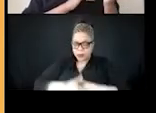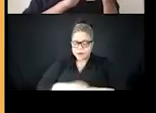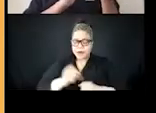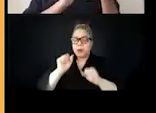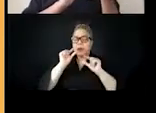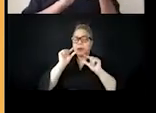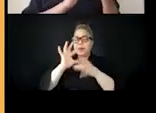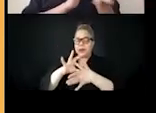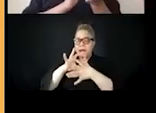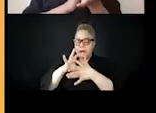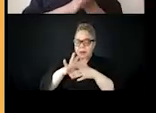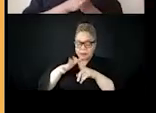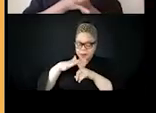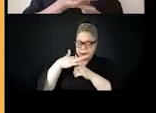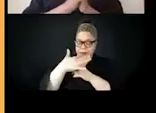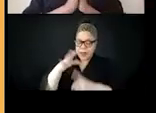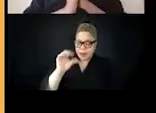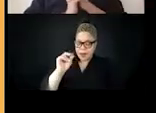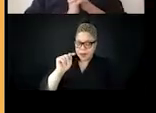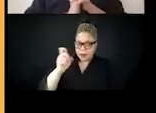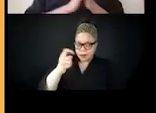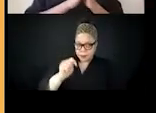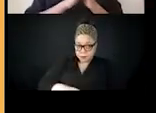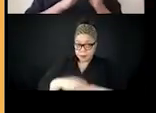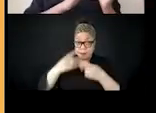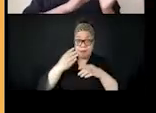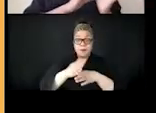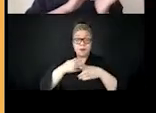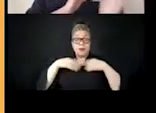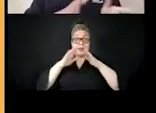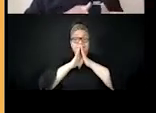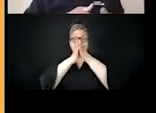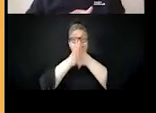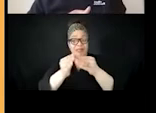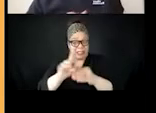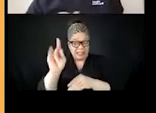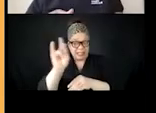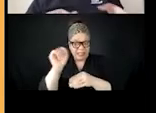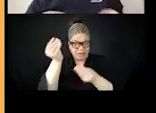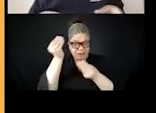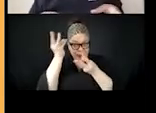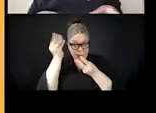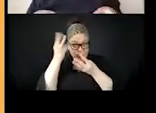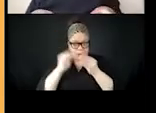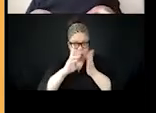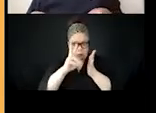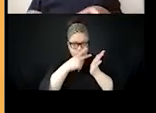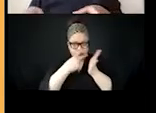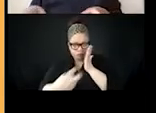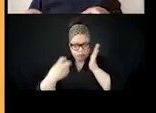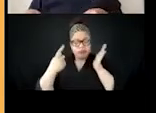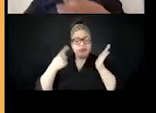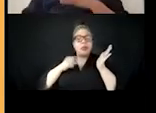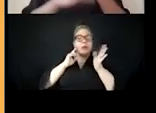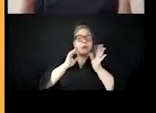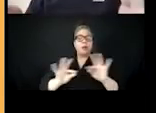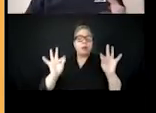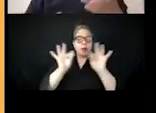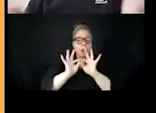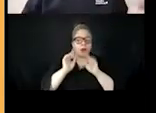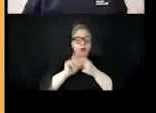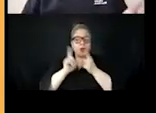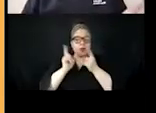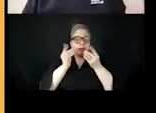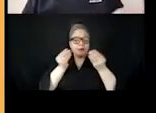minds, keeping our minds, the ways that our media systems are designed to promote sensationalized media. And I think as I'll,